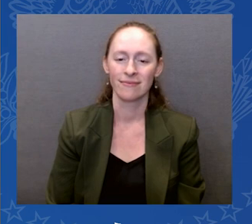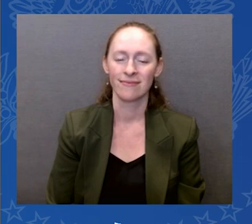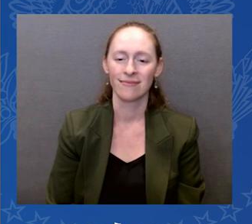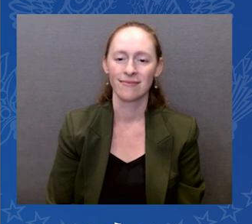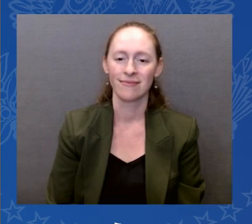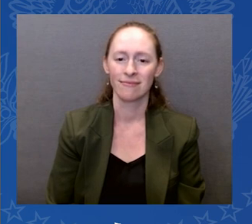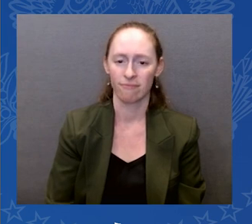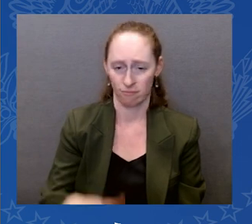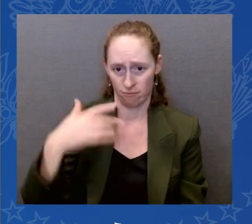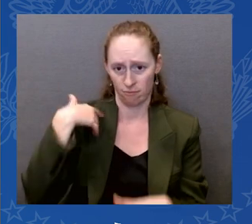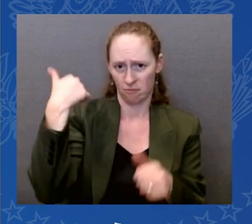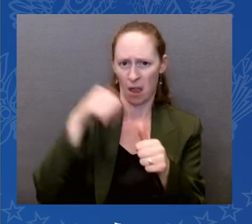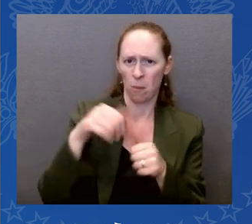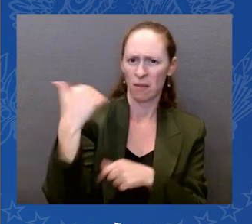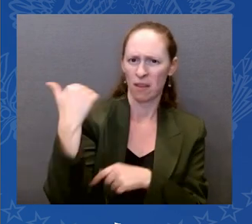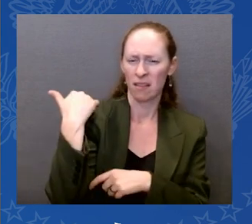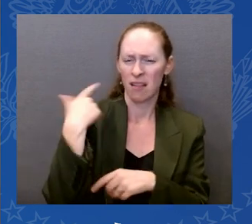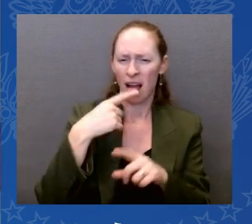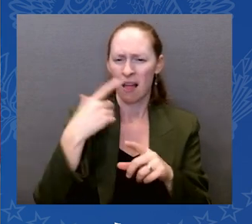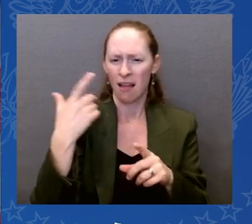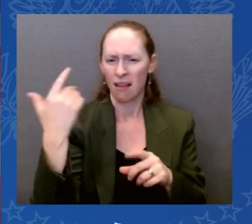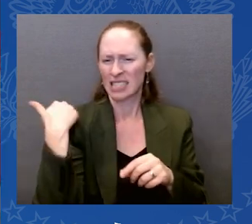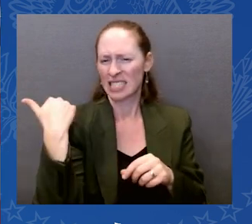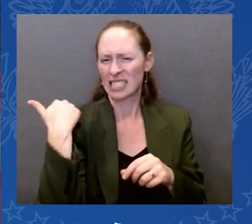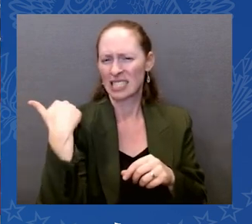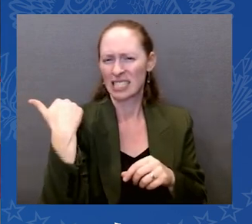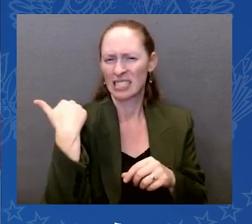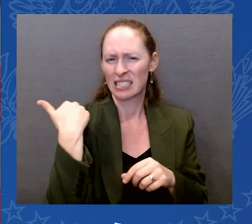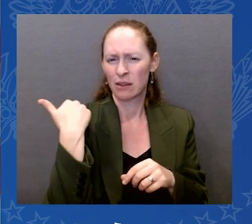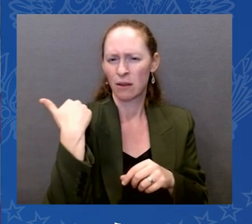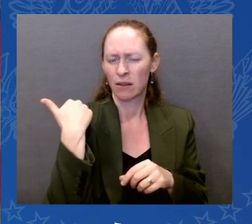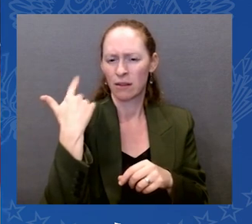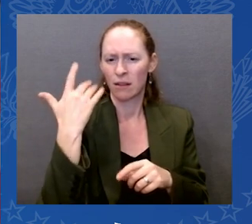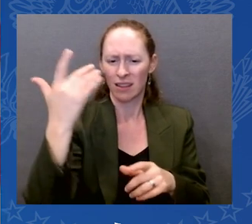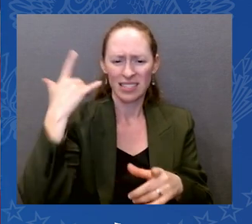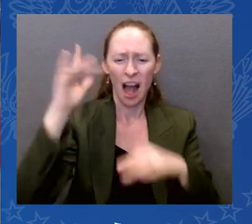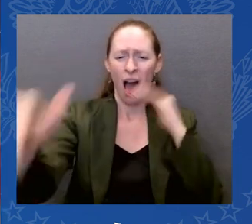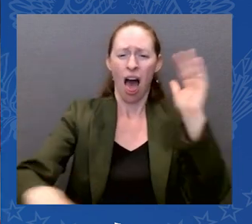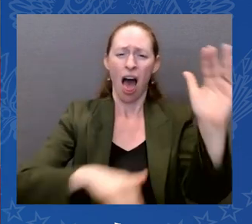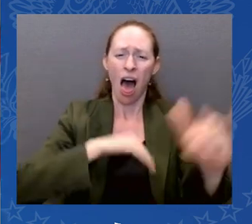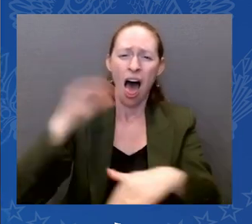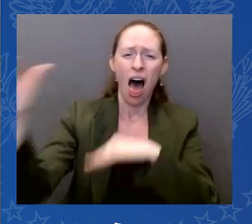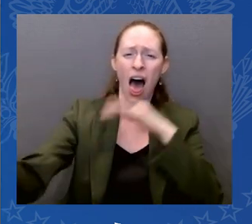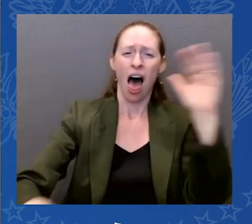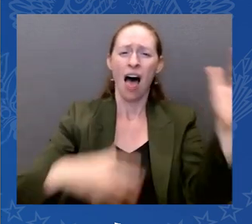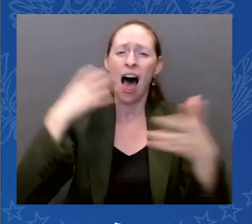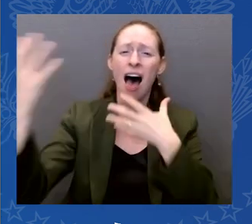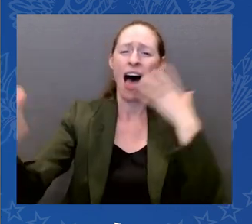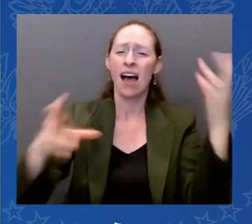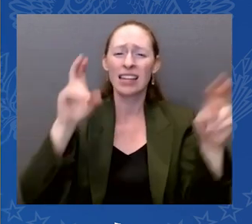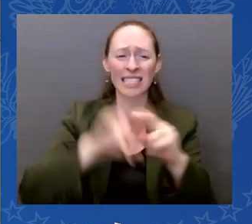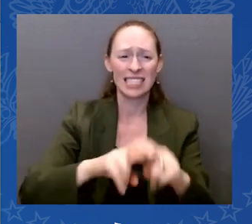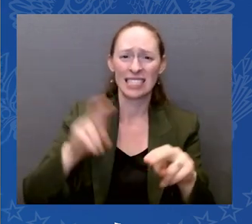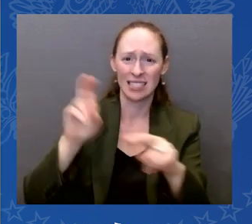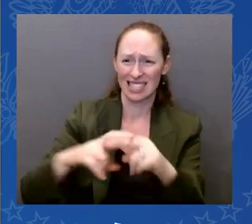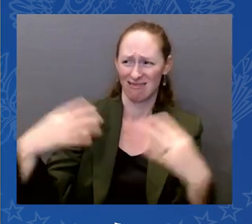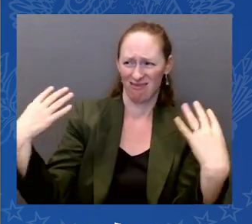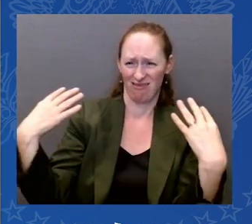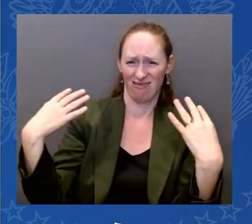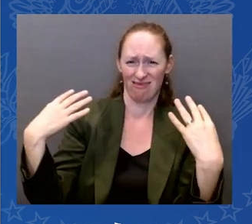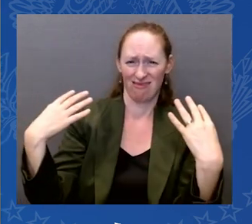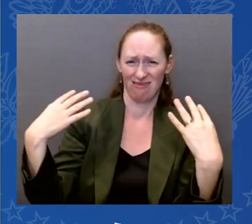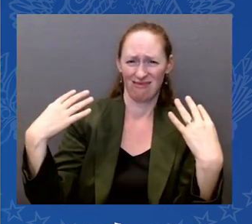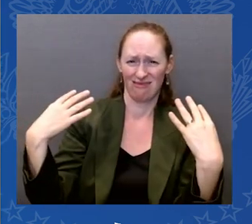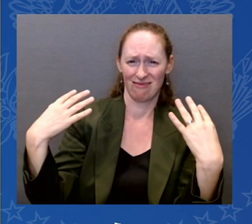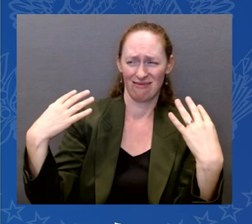Biden was so stupid he didn't even know they didn't have any chairs. But I'm glad you have some chairs. Look, folks, I want to thank you and the